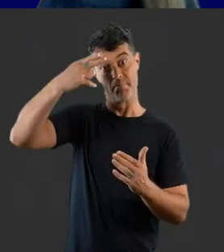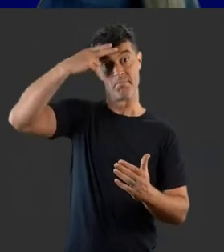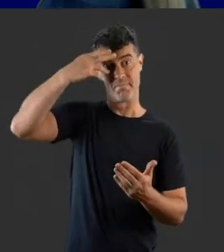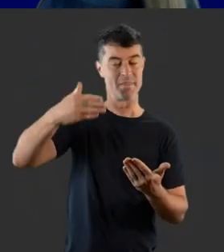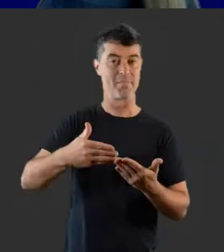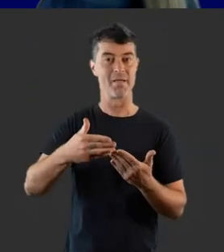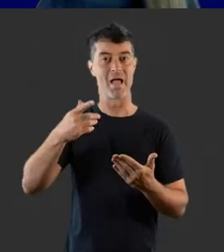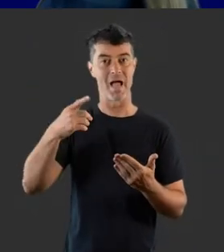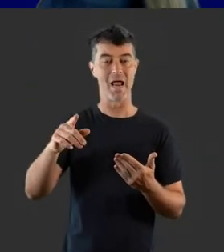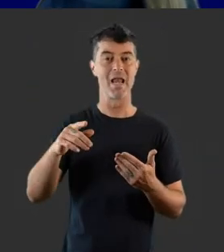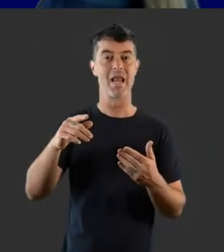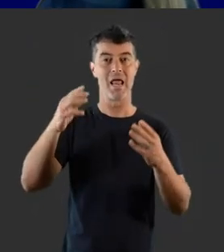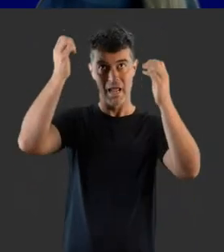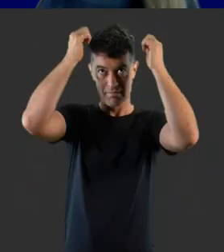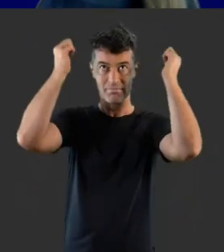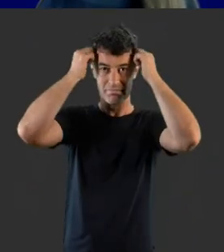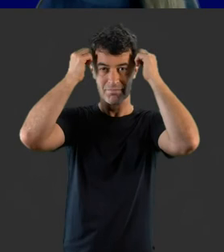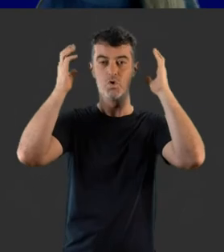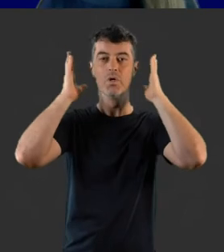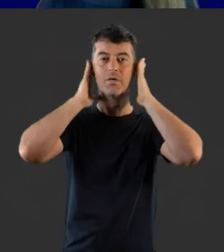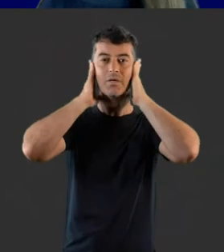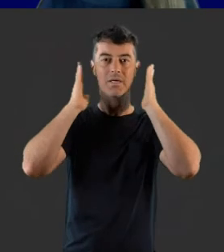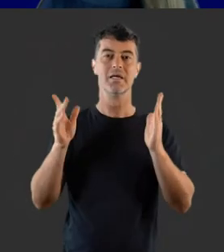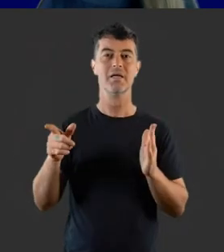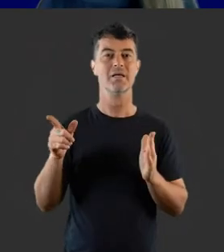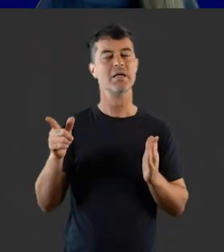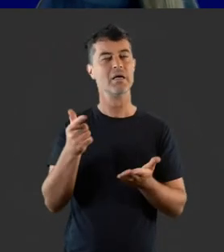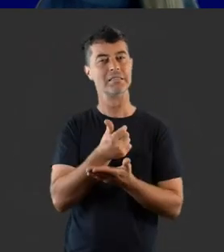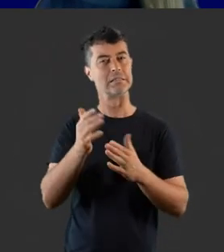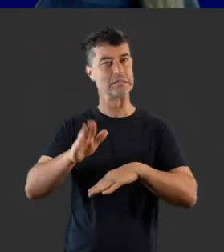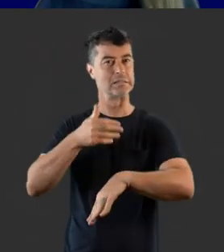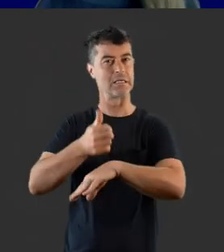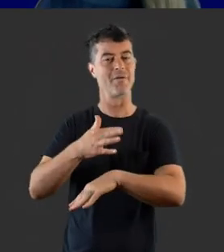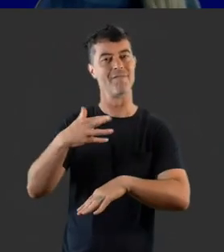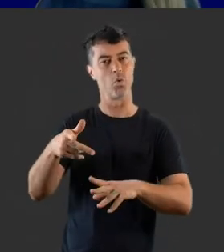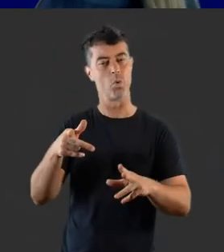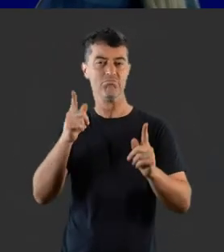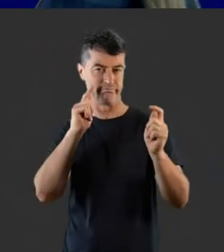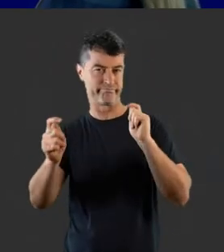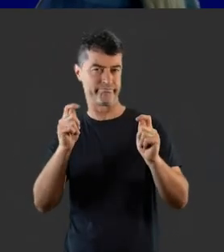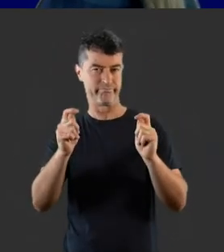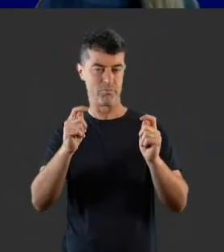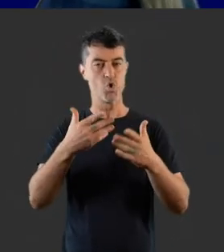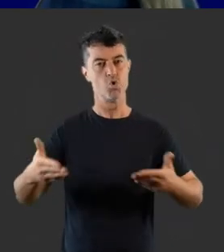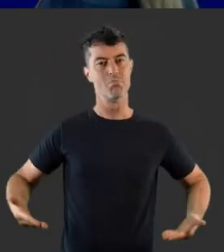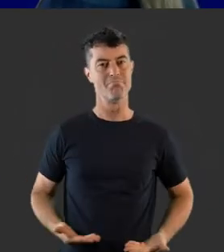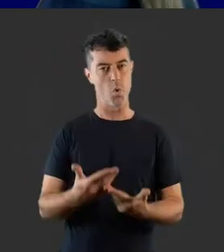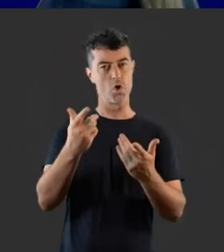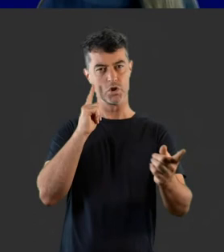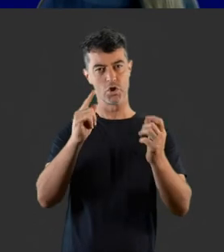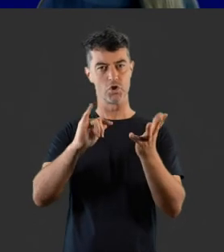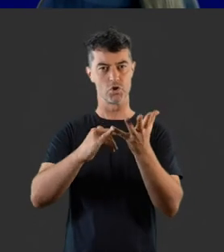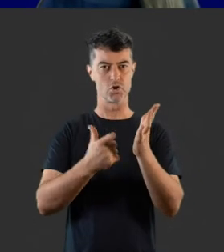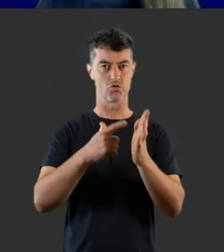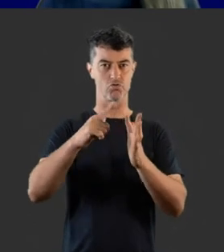baby's forehead and plastic caps to cover the baby's ears. This is a typical setup for newborn hearing screening.